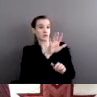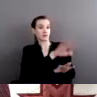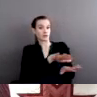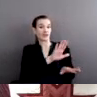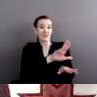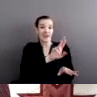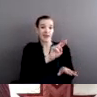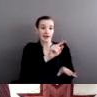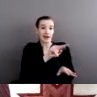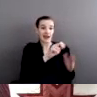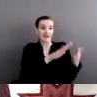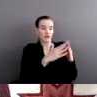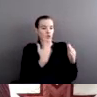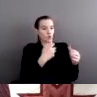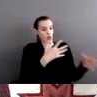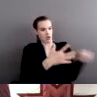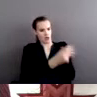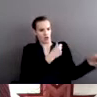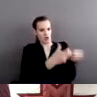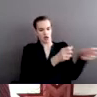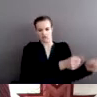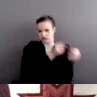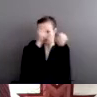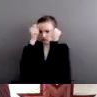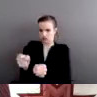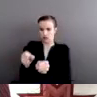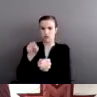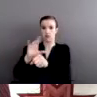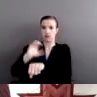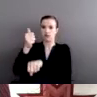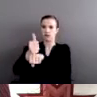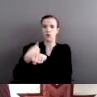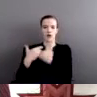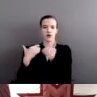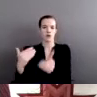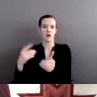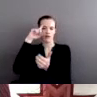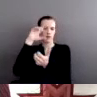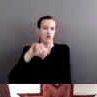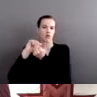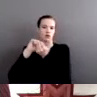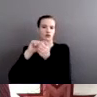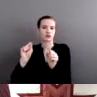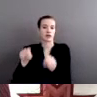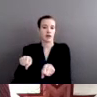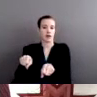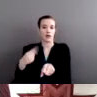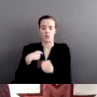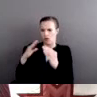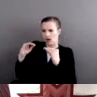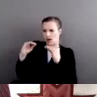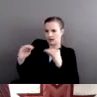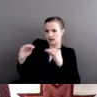away from their homes and their families, we can brainwash them. We can basically teach them how to